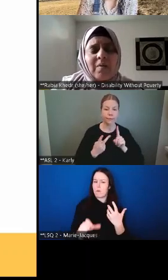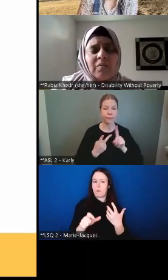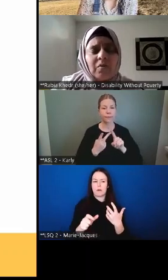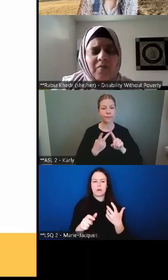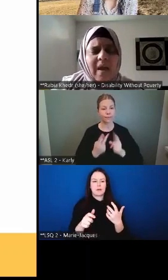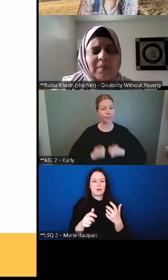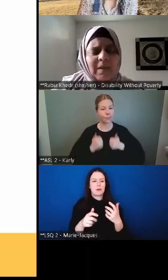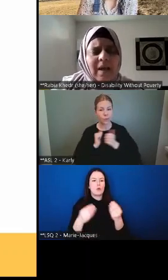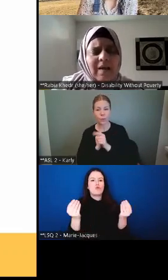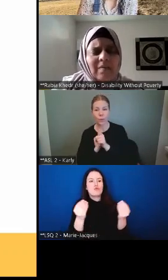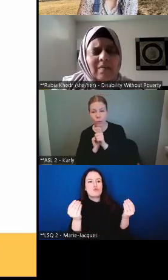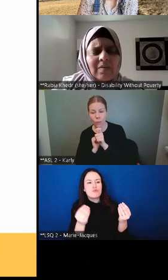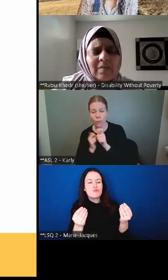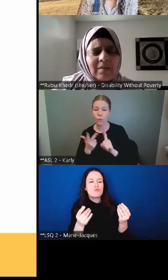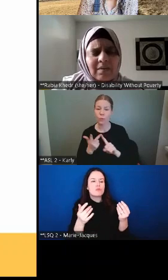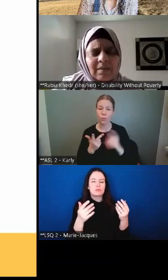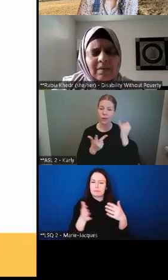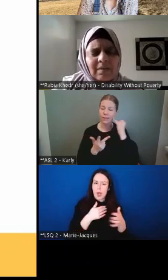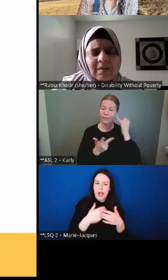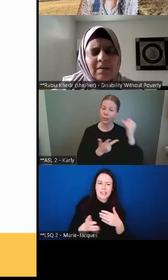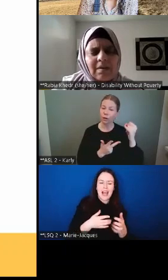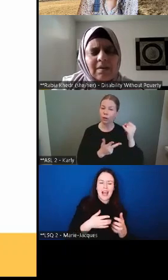money spouse or family has.